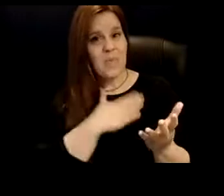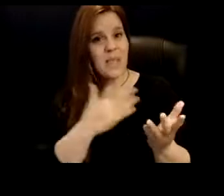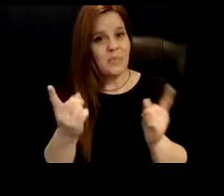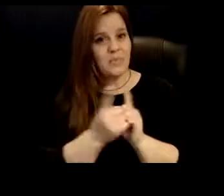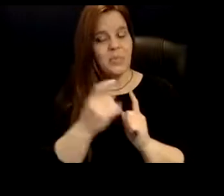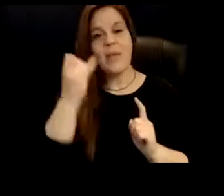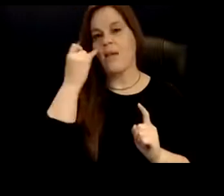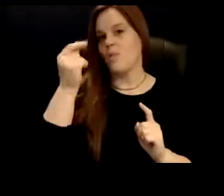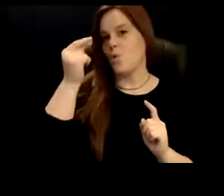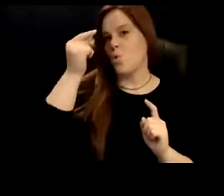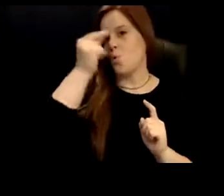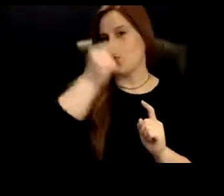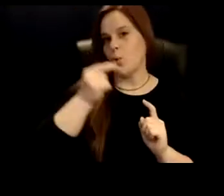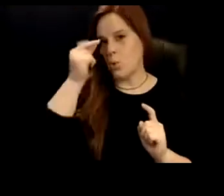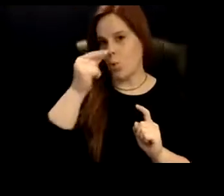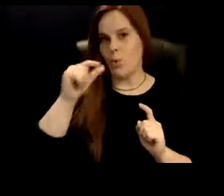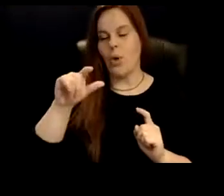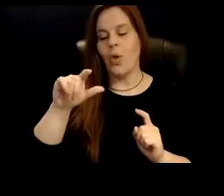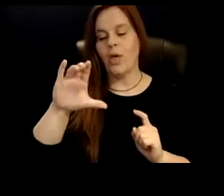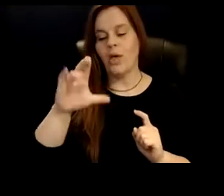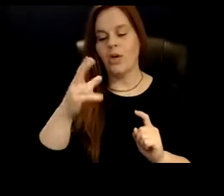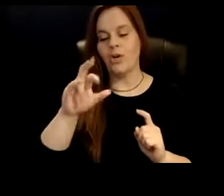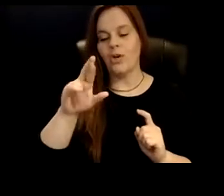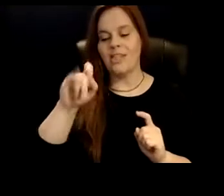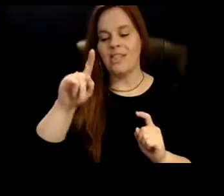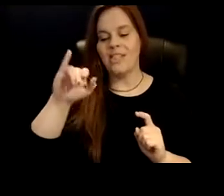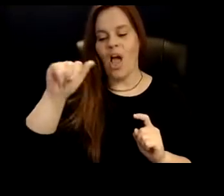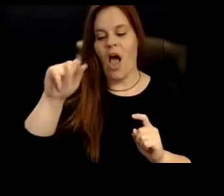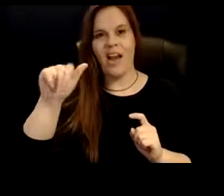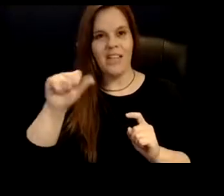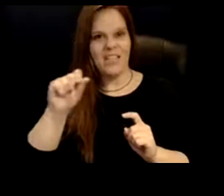you will find Epiphanies of Equity and you will be happy. Yes.